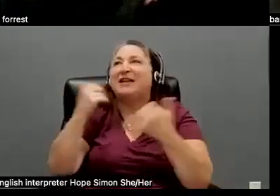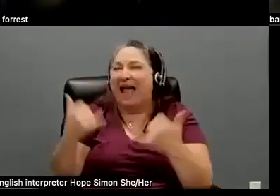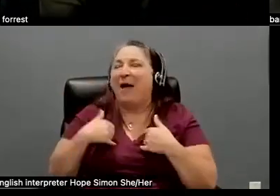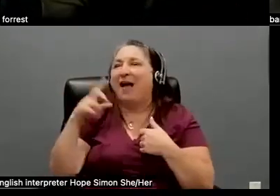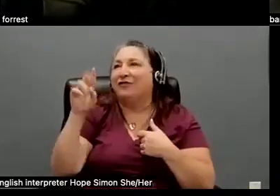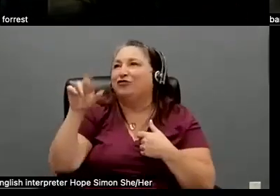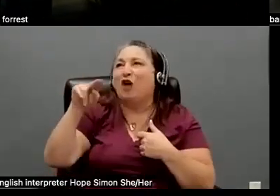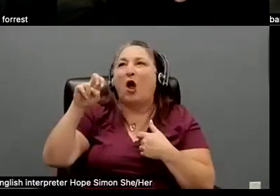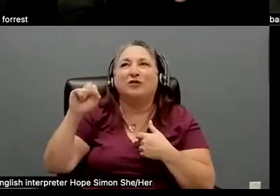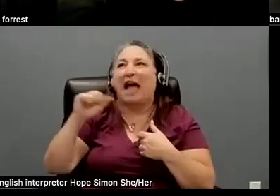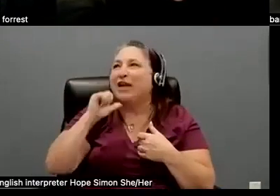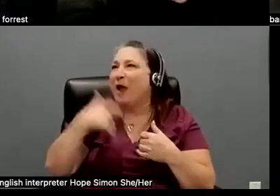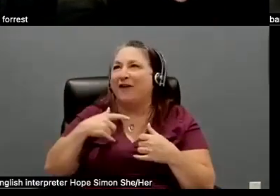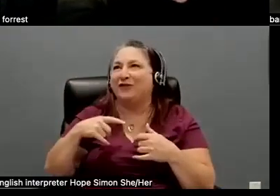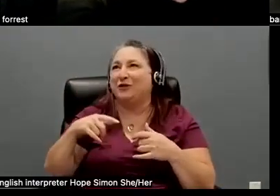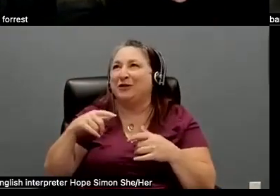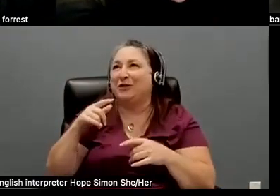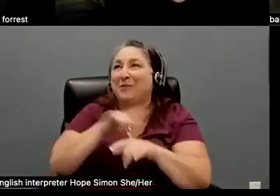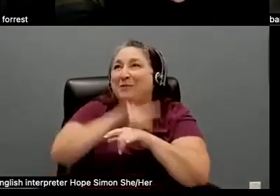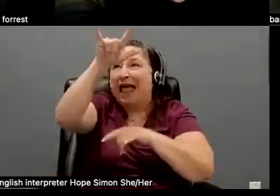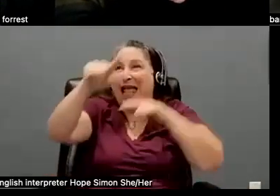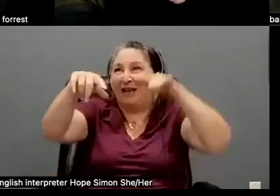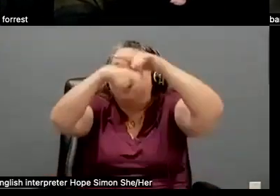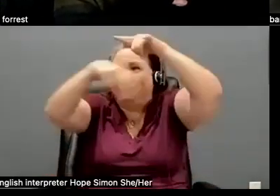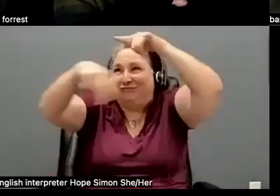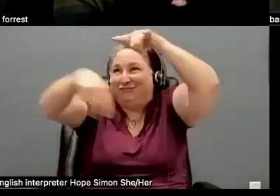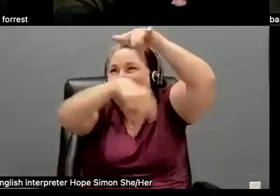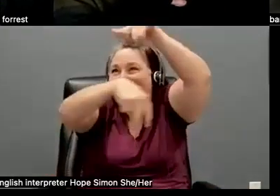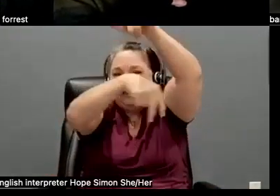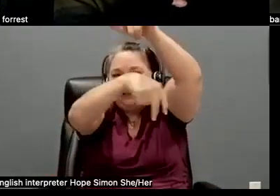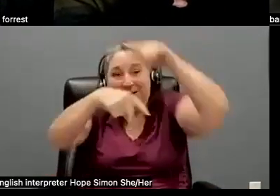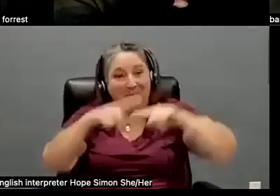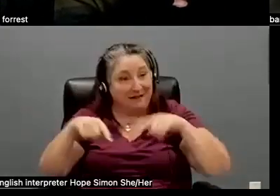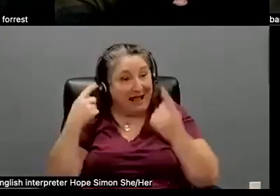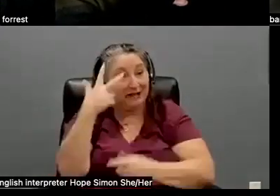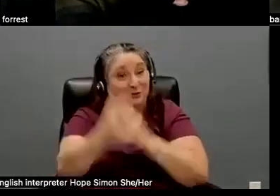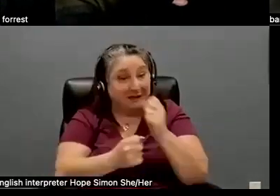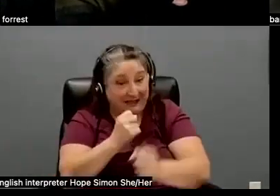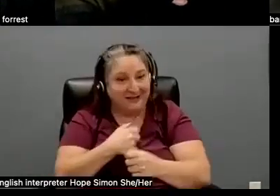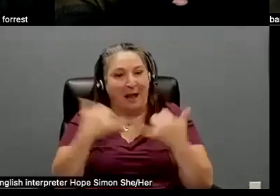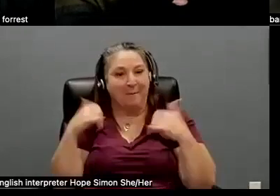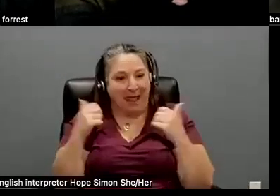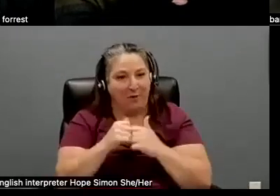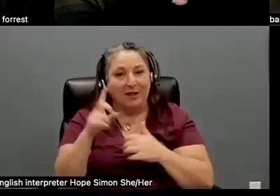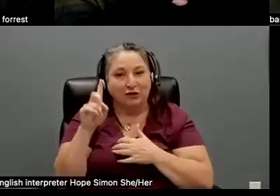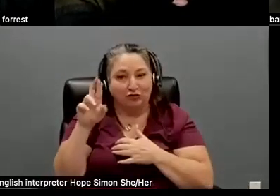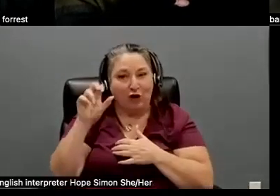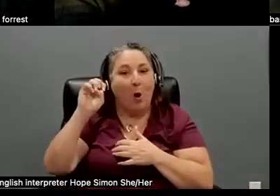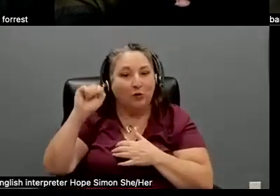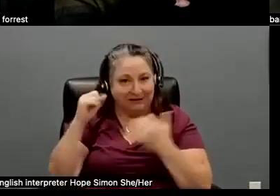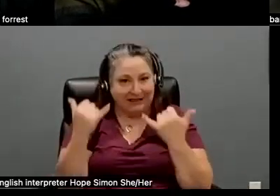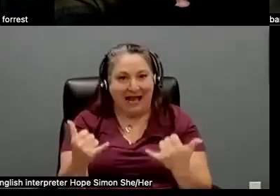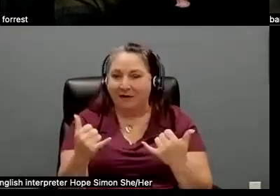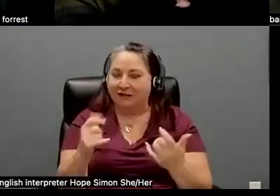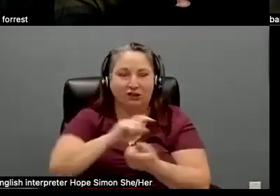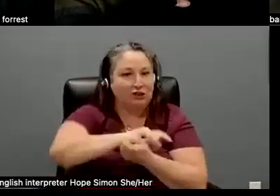things as much. Uh, but really it's only in the last three years that I've, I've really gotten to play around with drones and it, it's totally